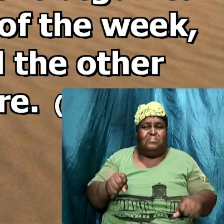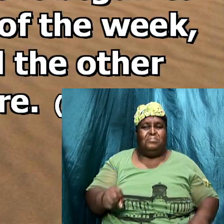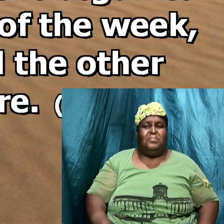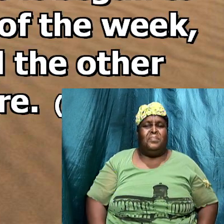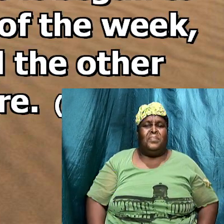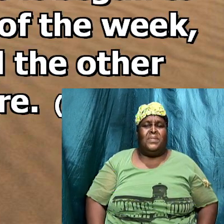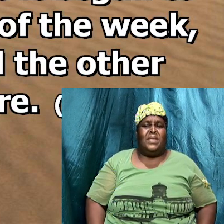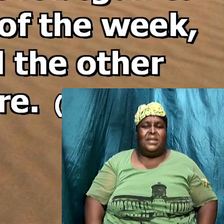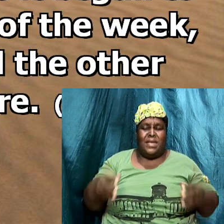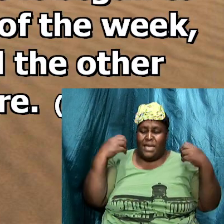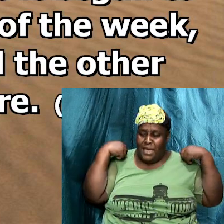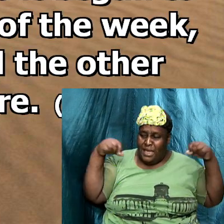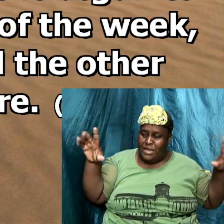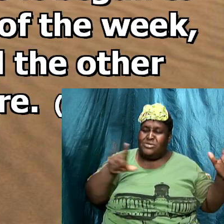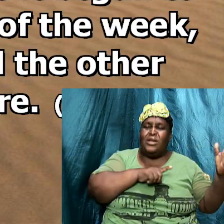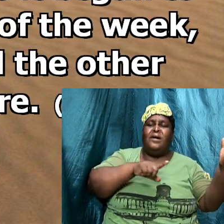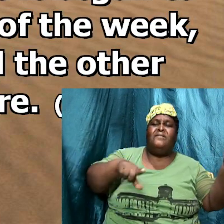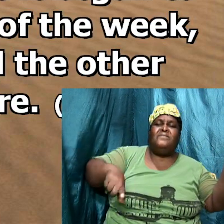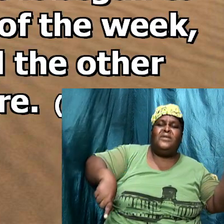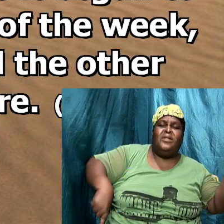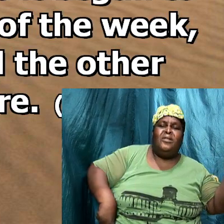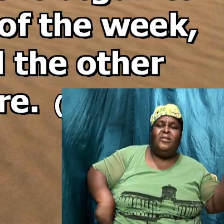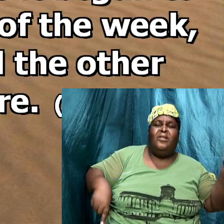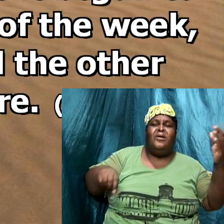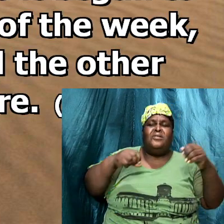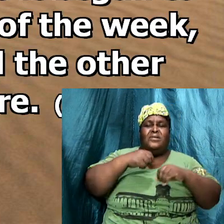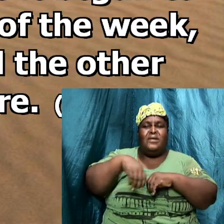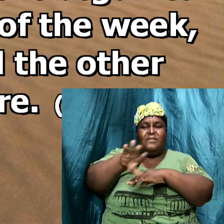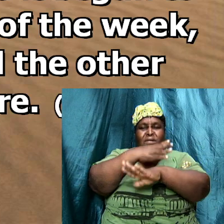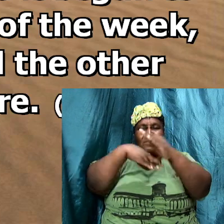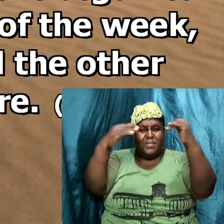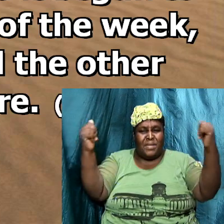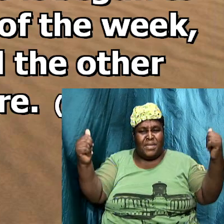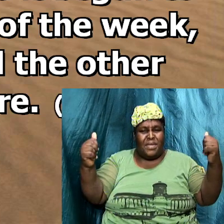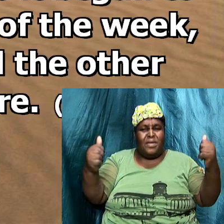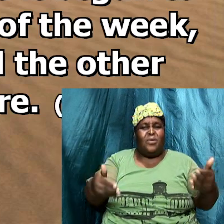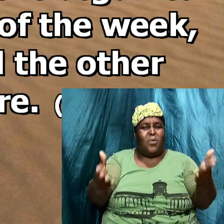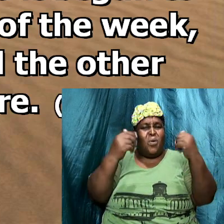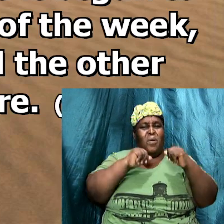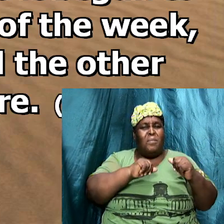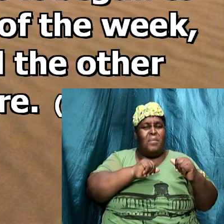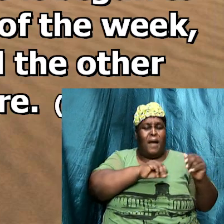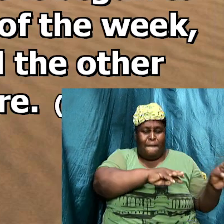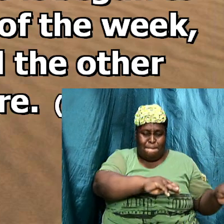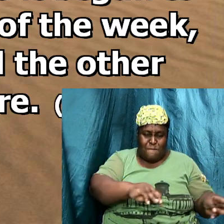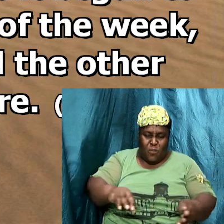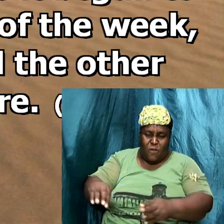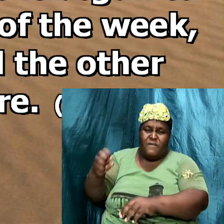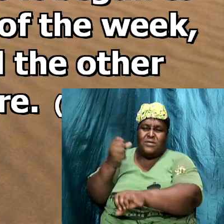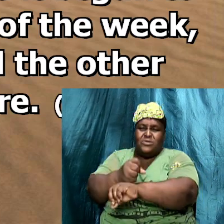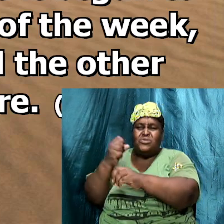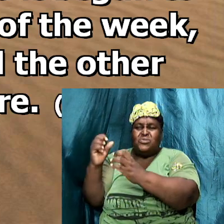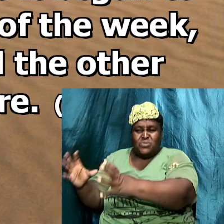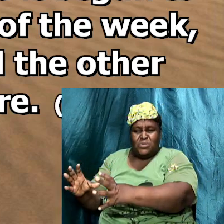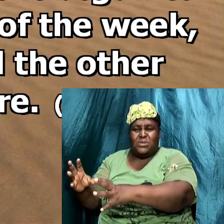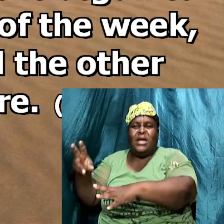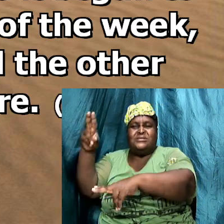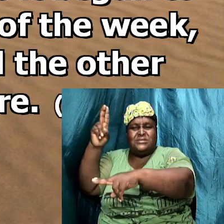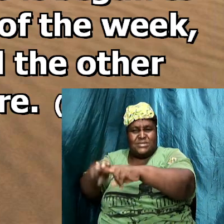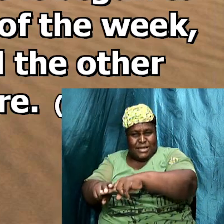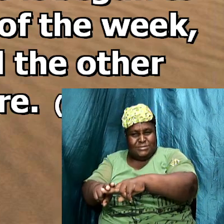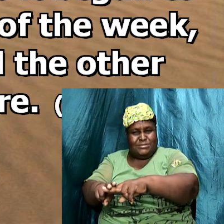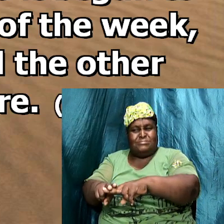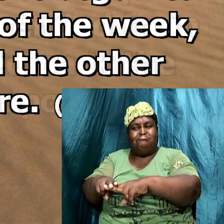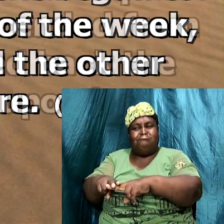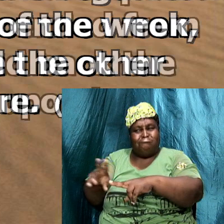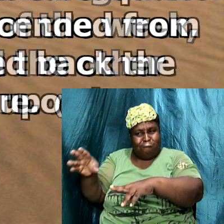and the angel of the Lord descended from heaven and came and rolled back the stone and sat on it so he's not